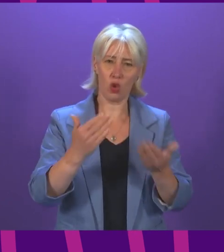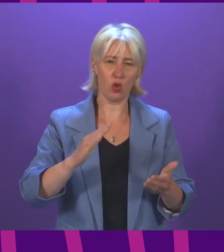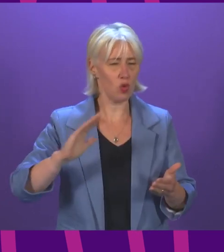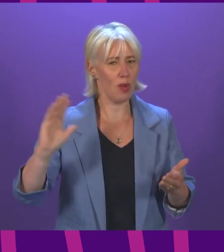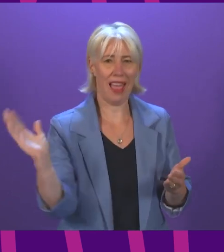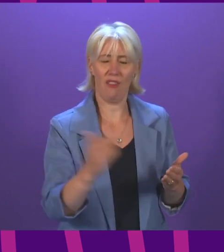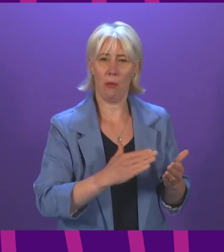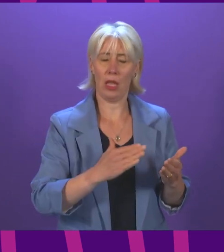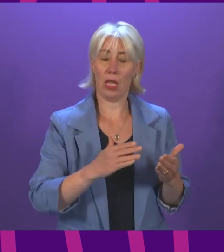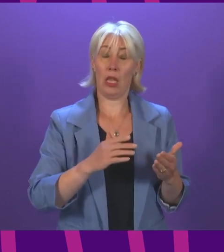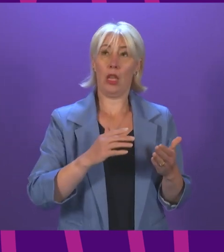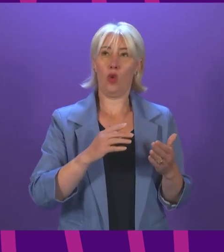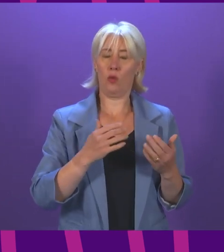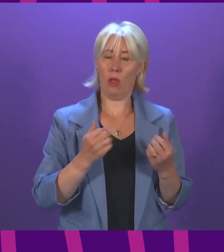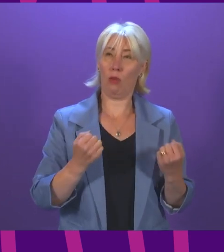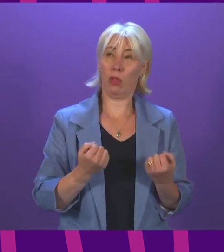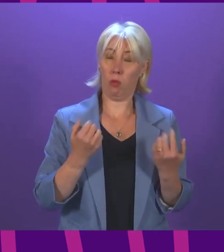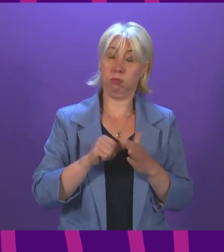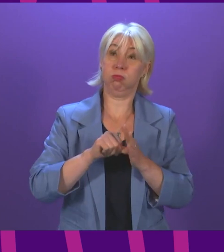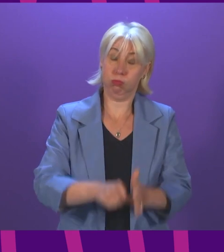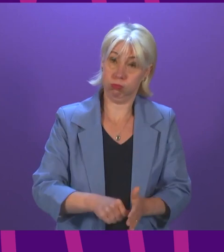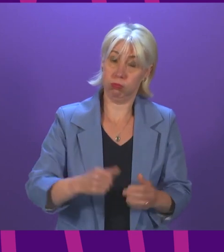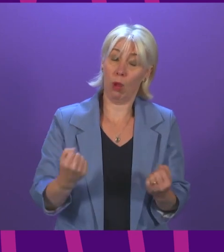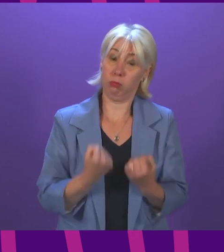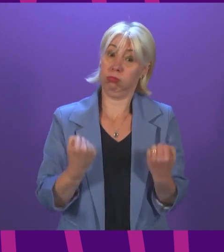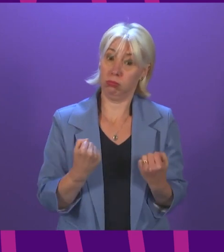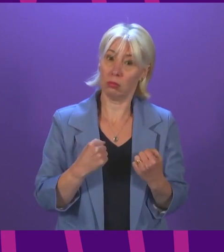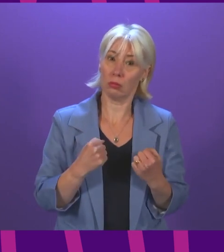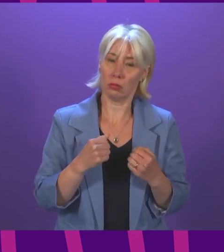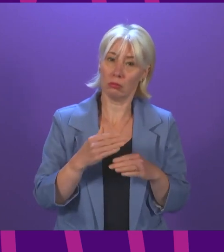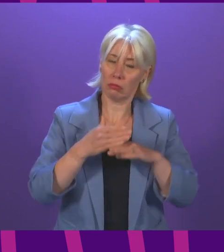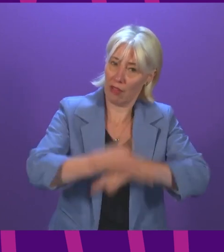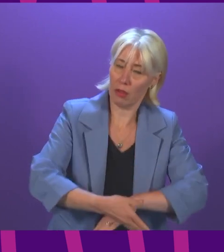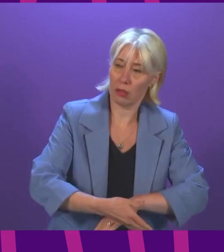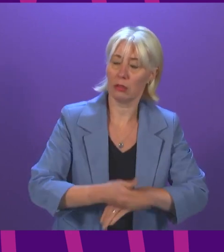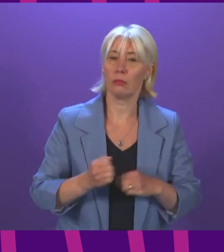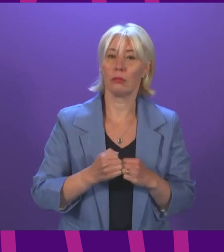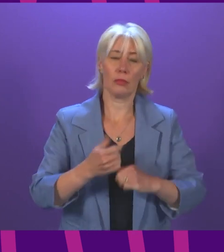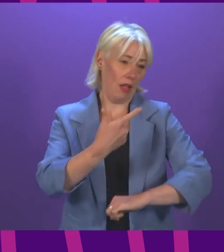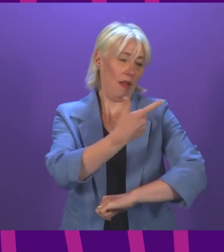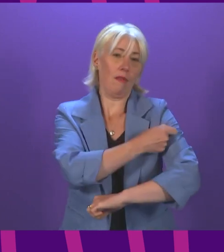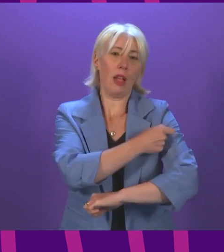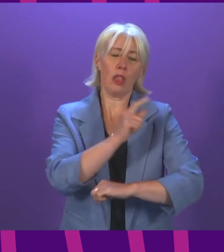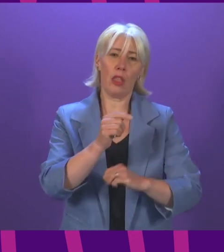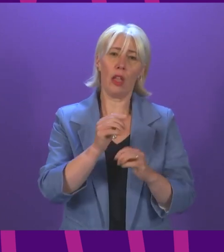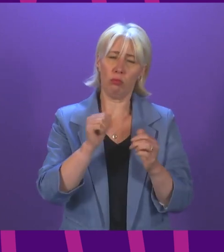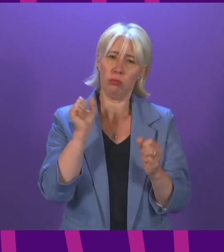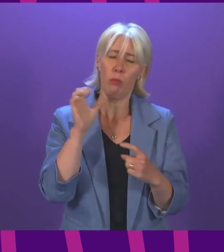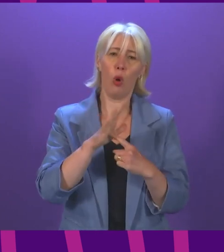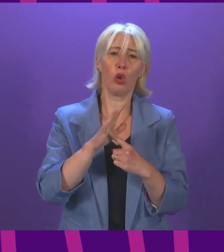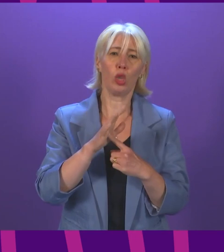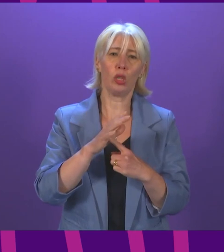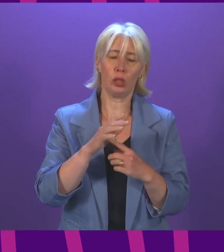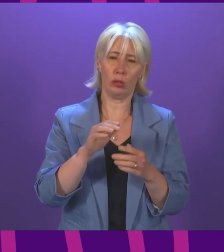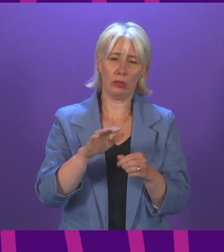frankly, Herculean effort. Vaccinations continue to play a critical role in helping to protect the people of Scotland and